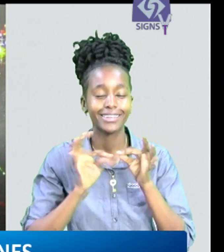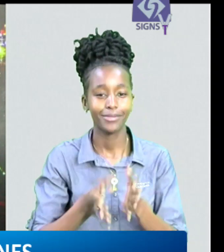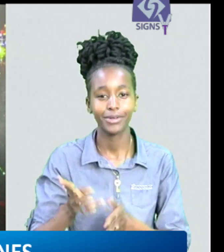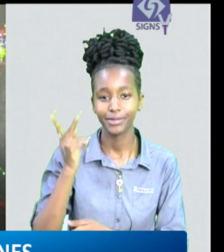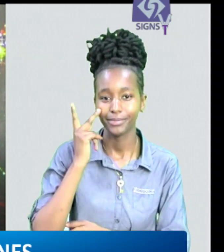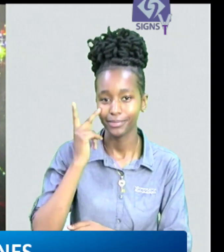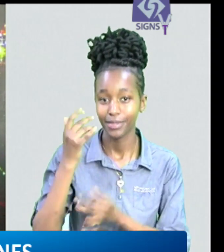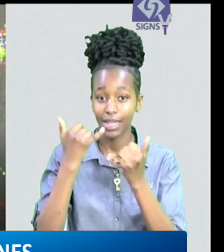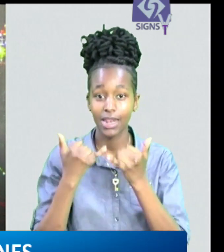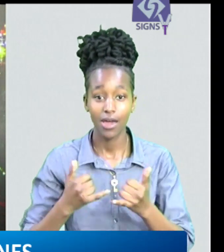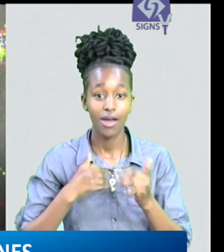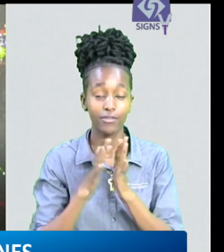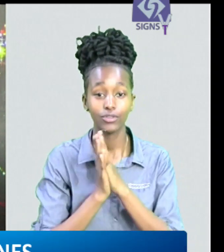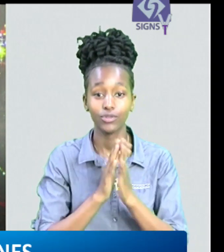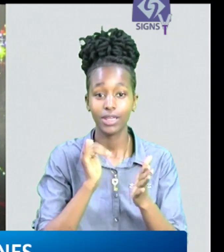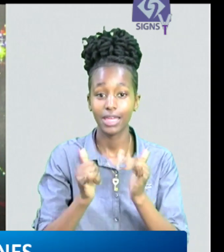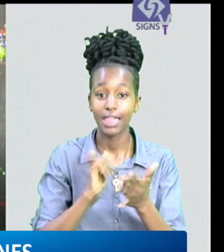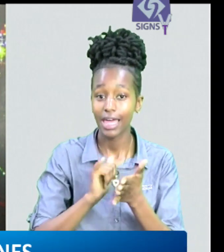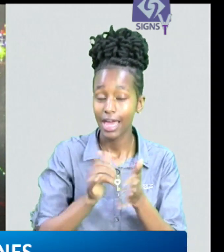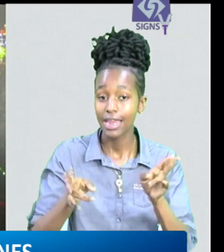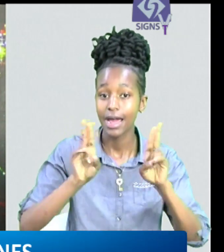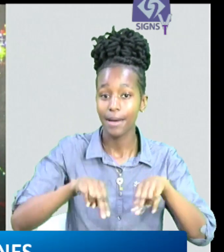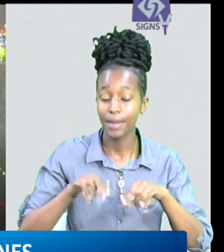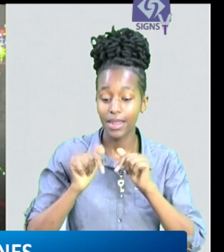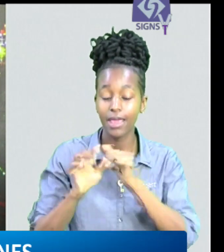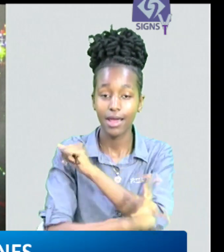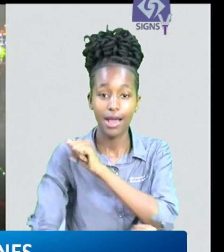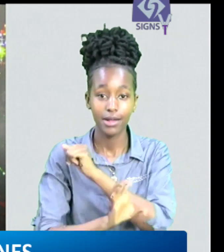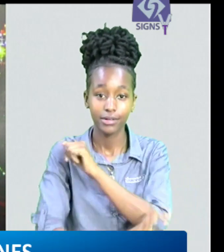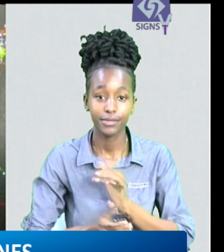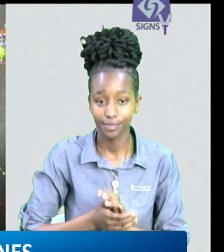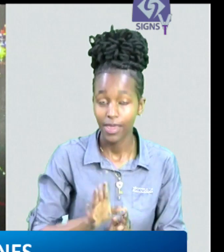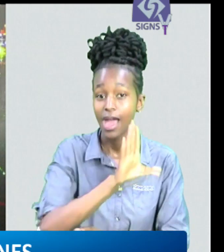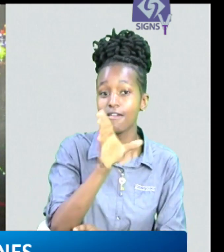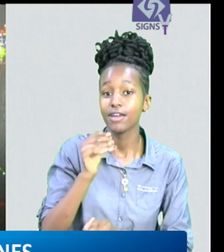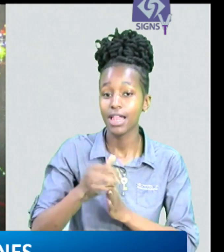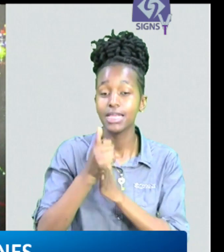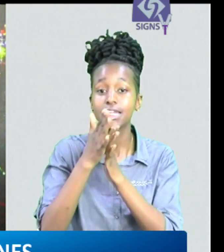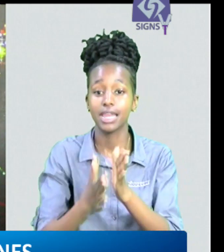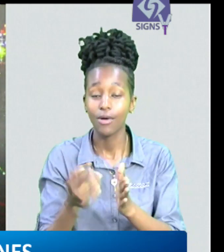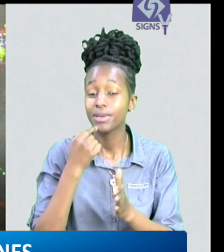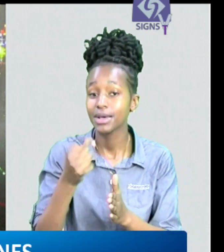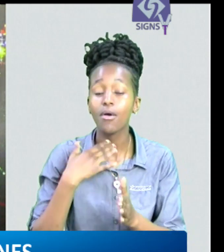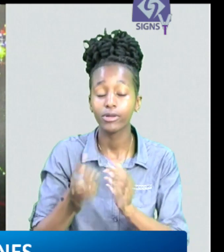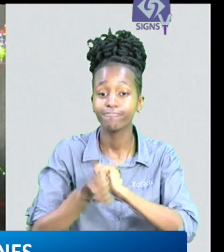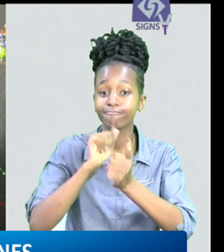and these are the stories that are making headlines in the country african leaders call for reforms to